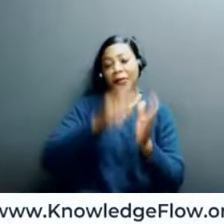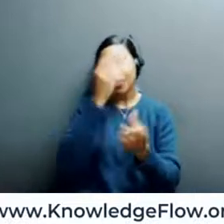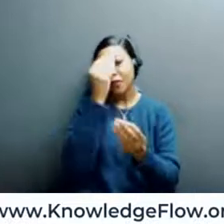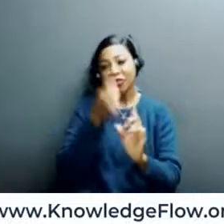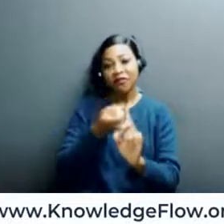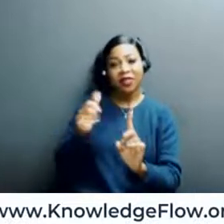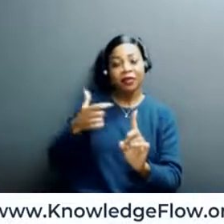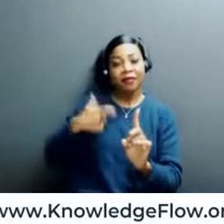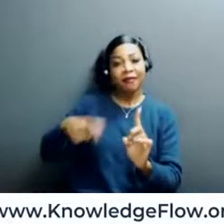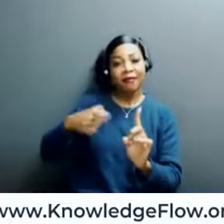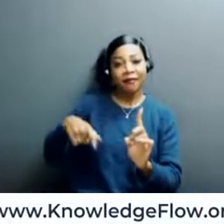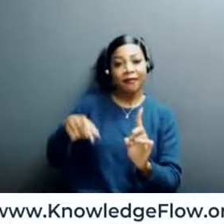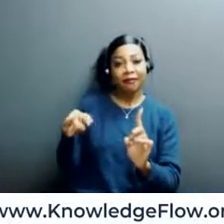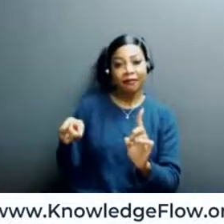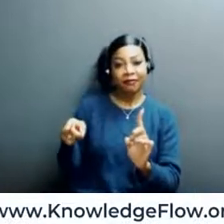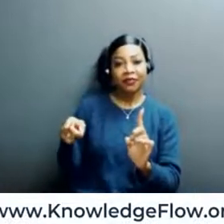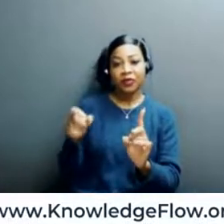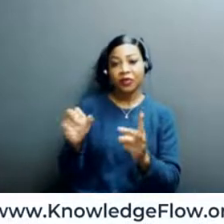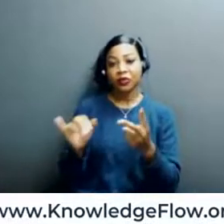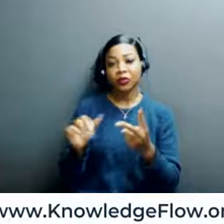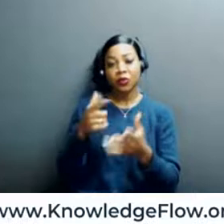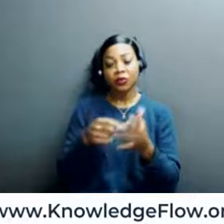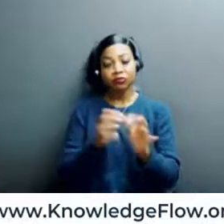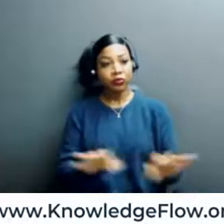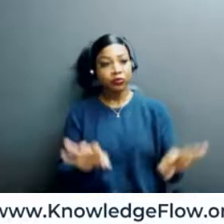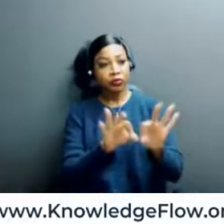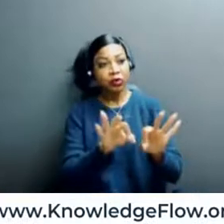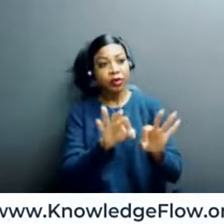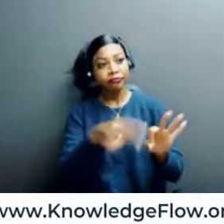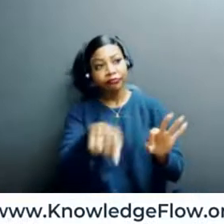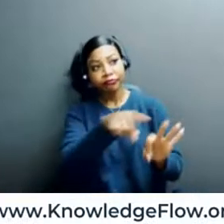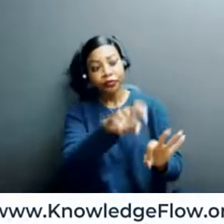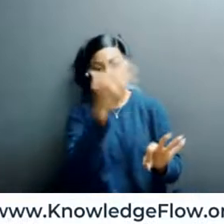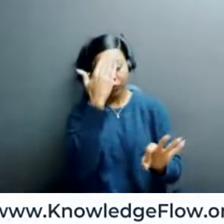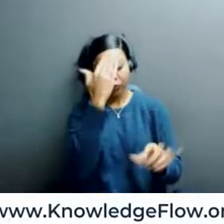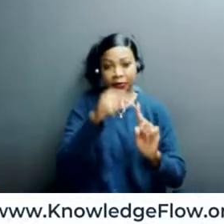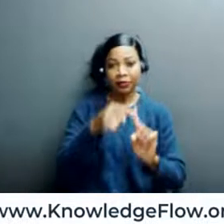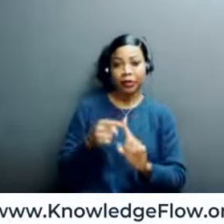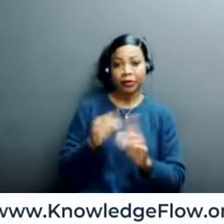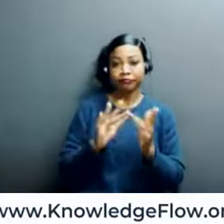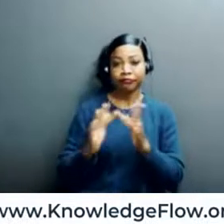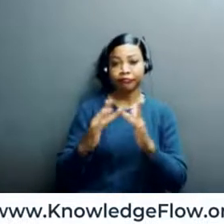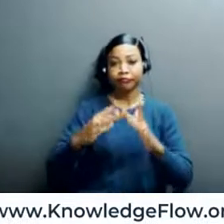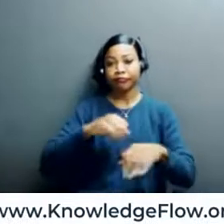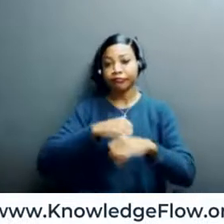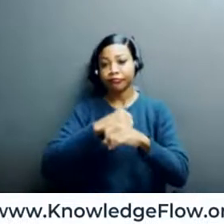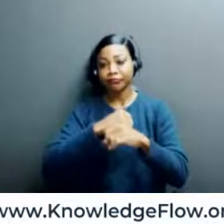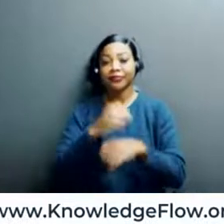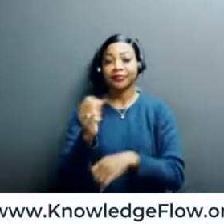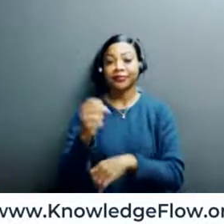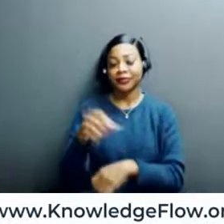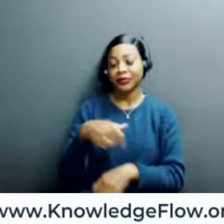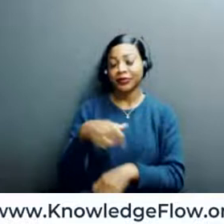conference and from what people should know and consider about cybersecurity? Yes, I'd love to thank you so much,